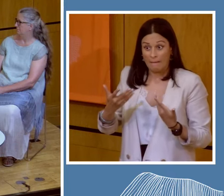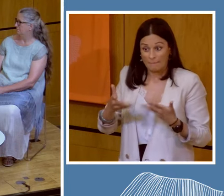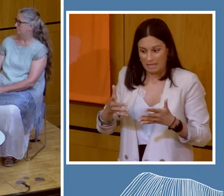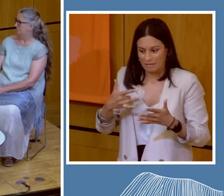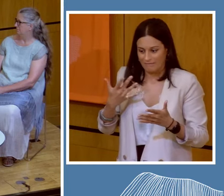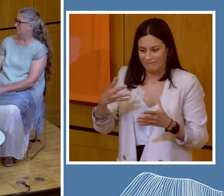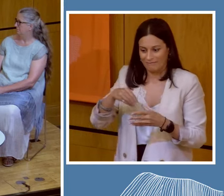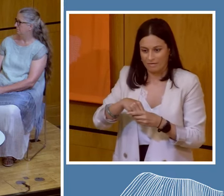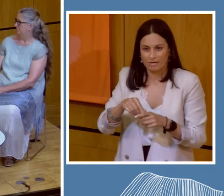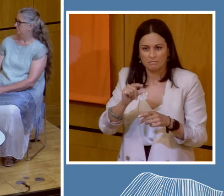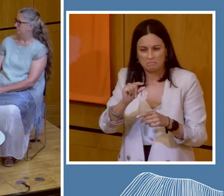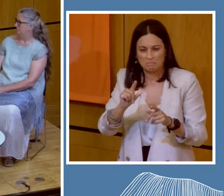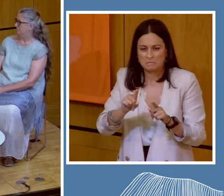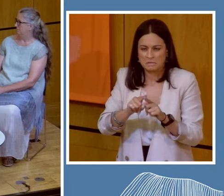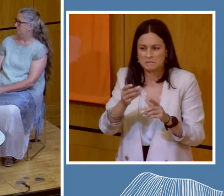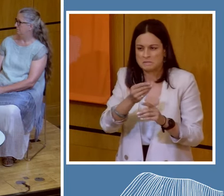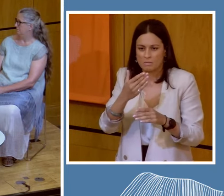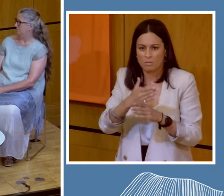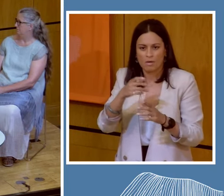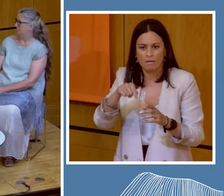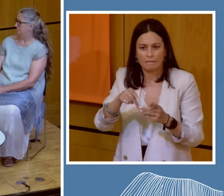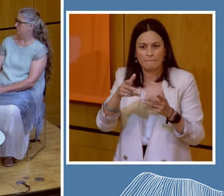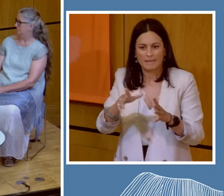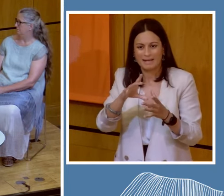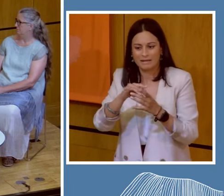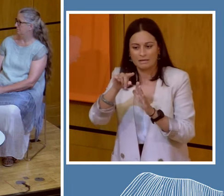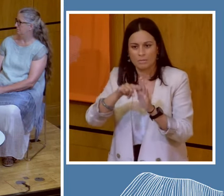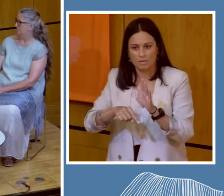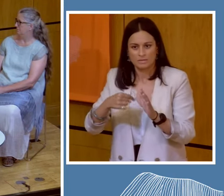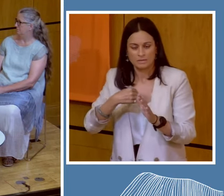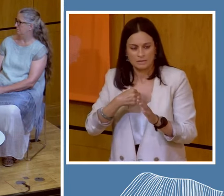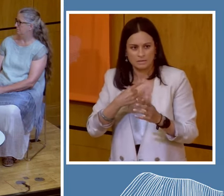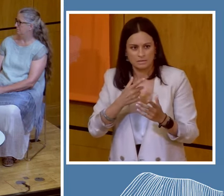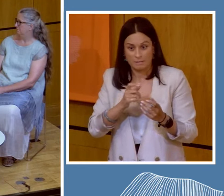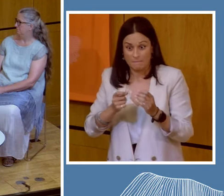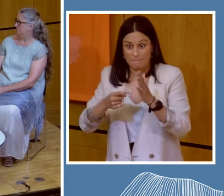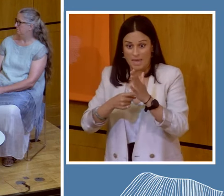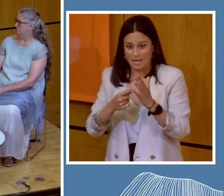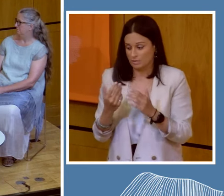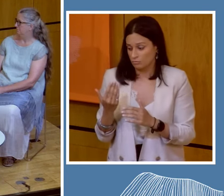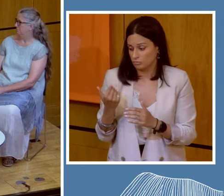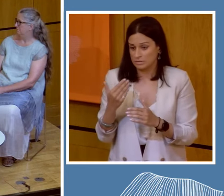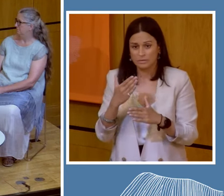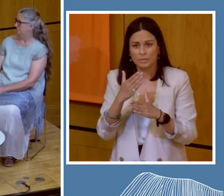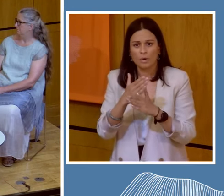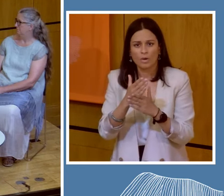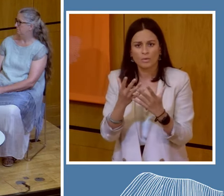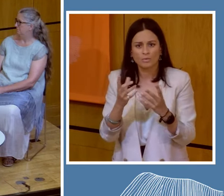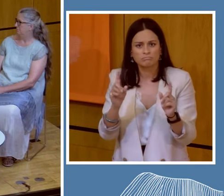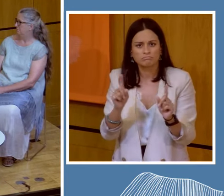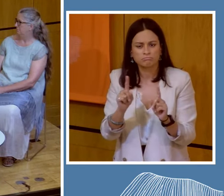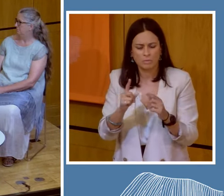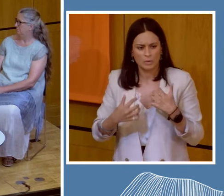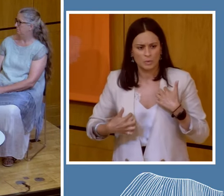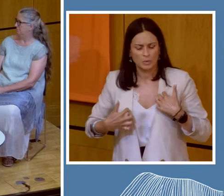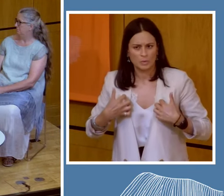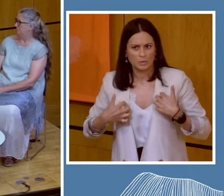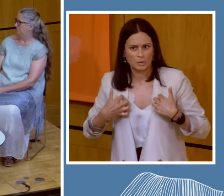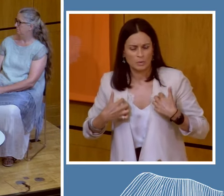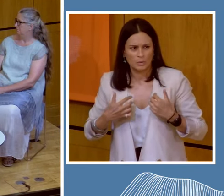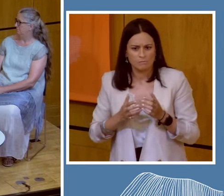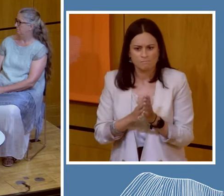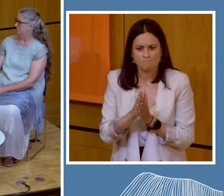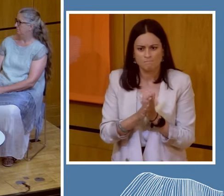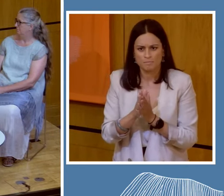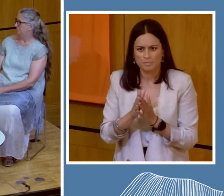country. I think the main things I've been working on recently have been interestingly and